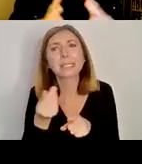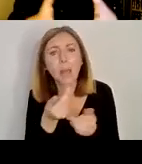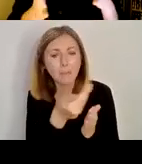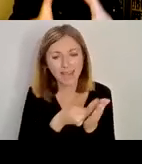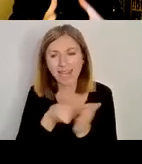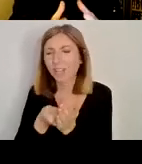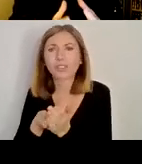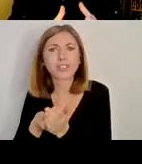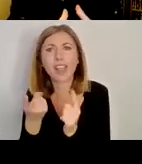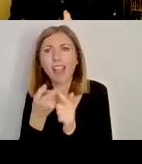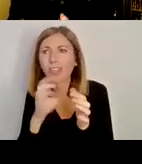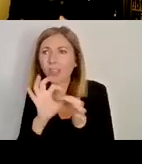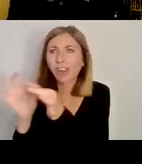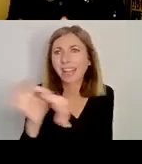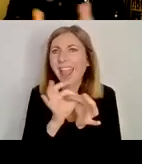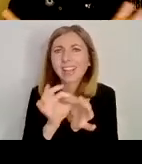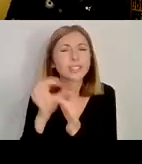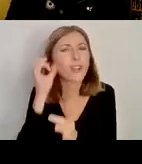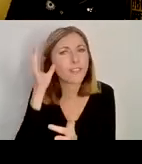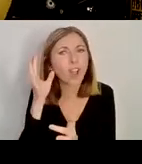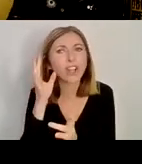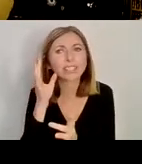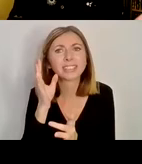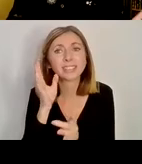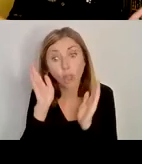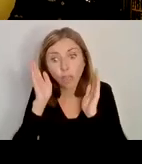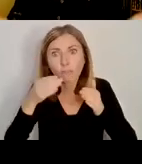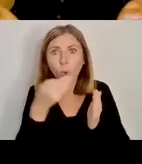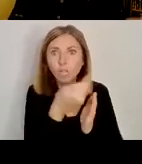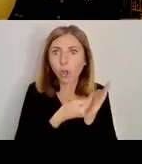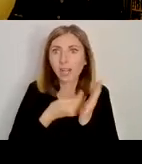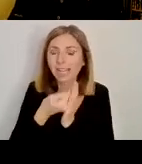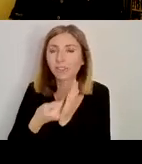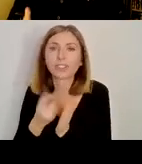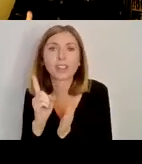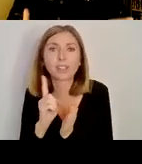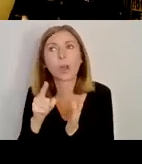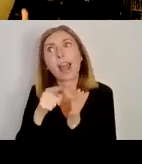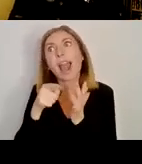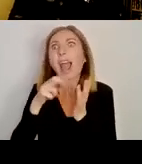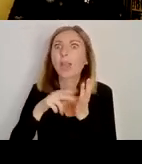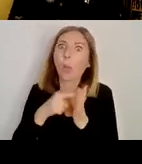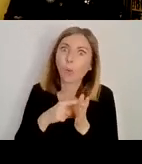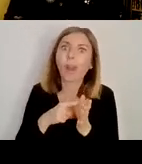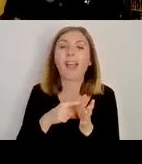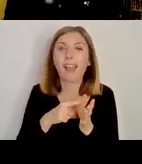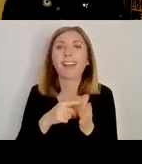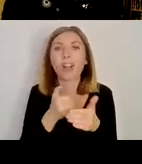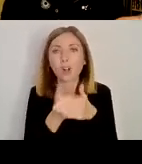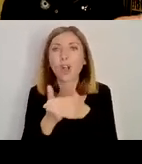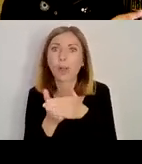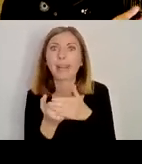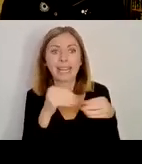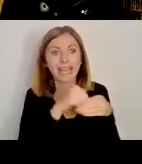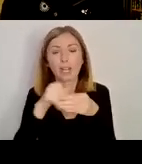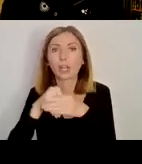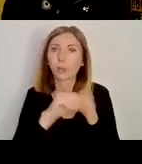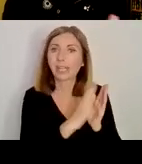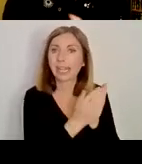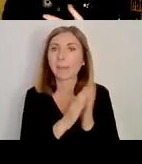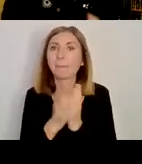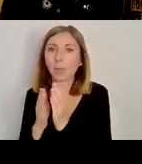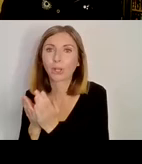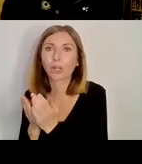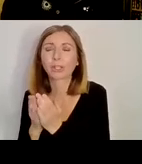because we're, we're so drawn to Iona. And I mean, there's loads of reasons for that. Iona is one of the most important churches